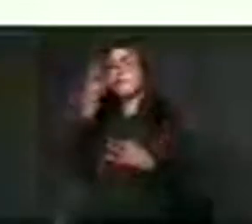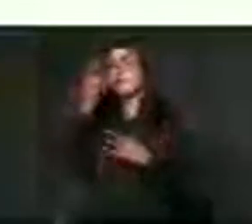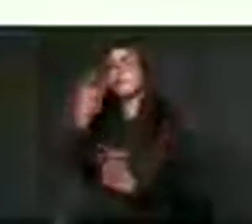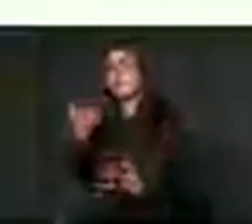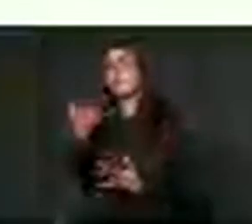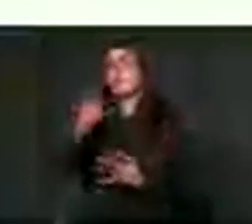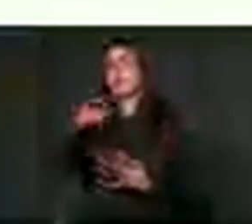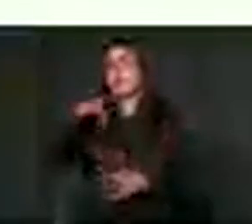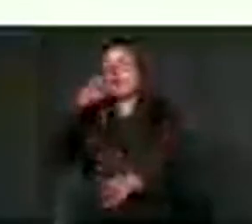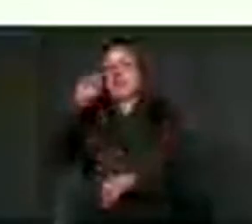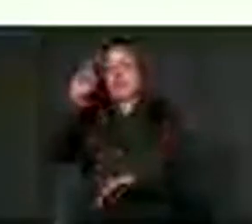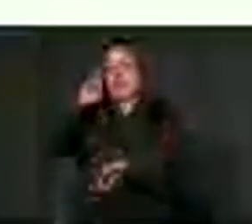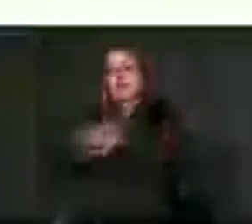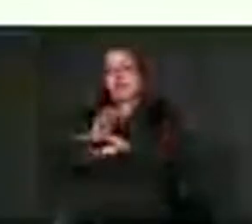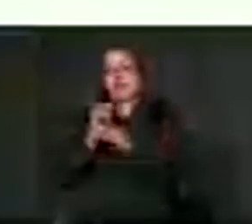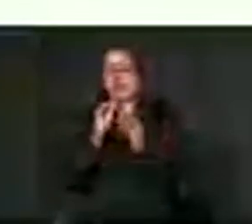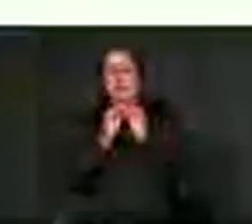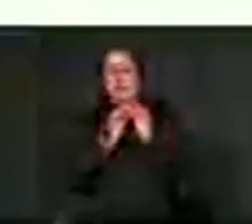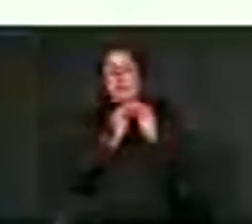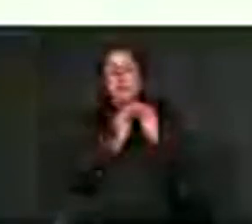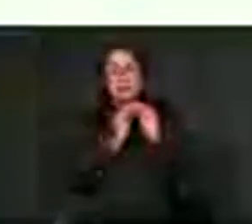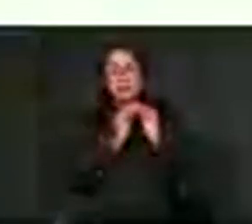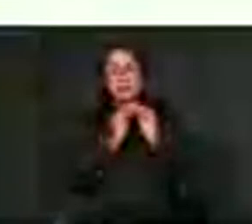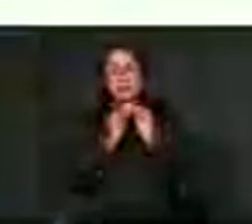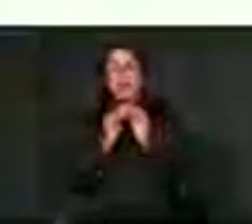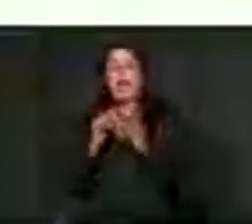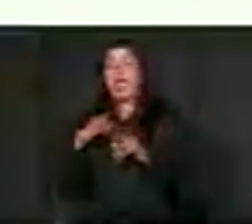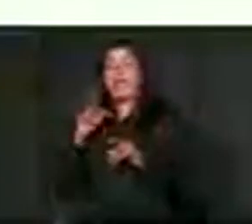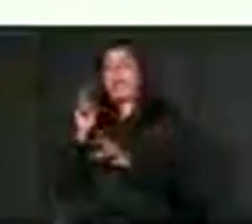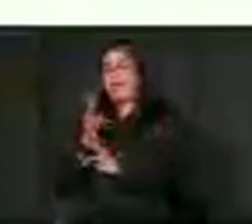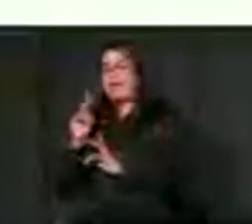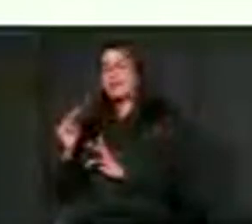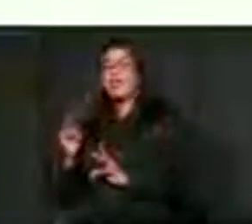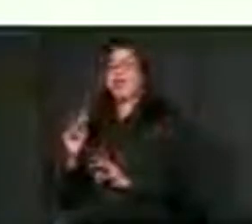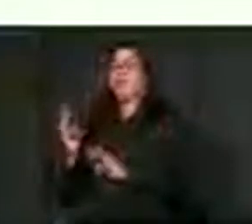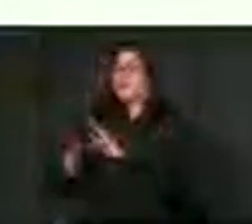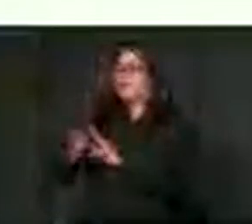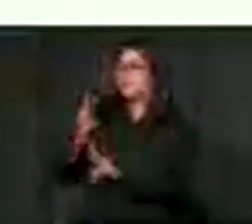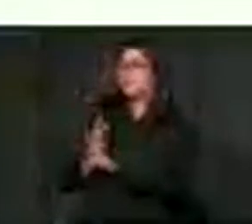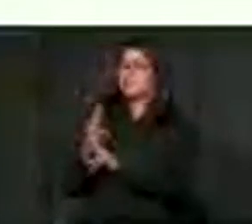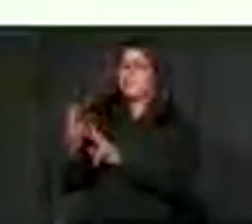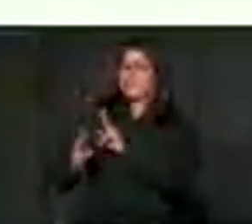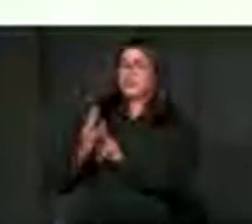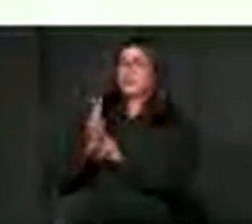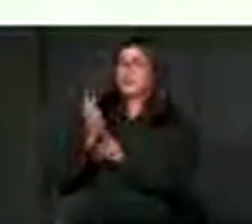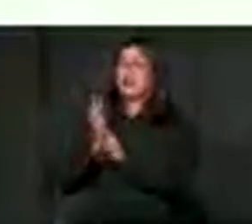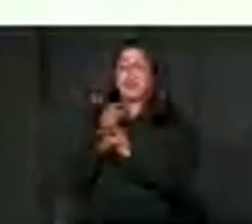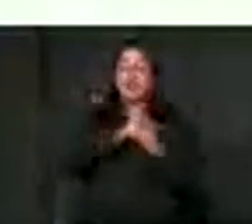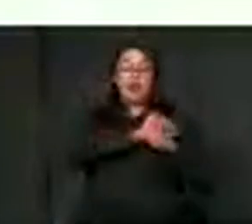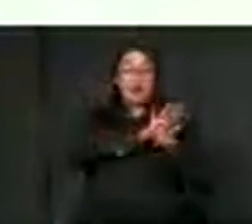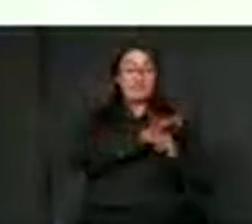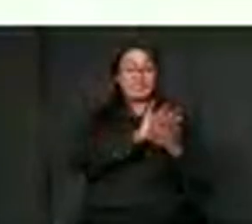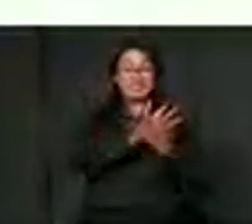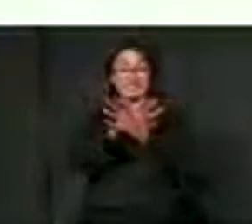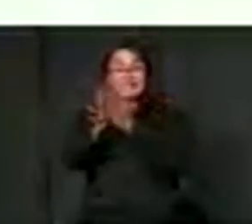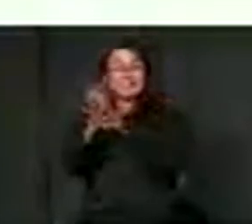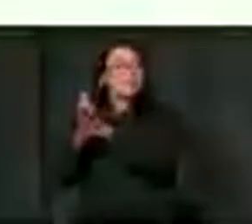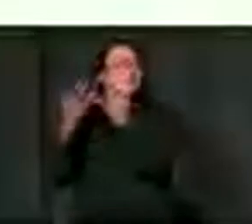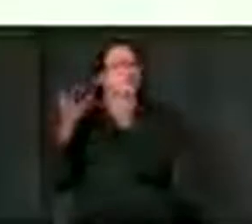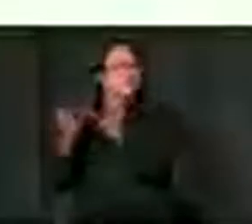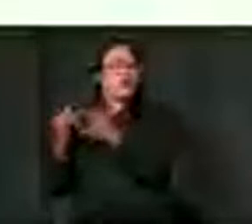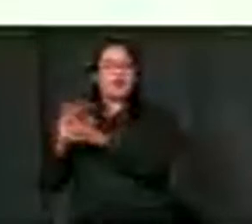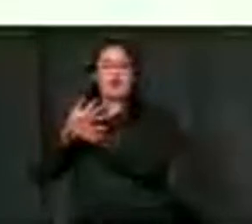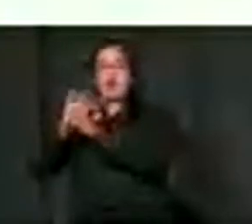recalibrate, and we have to continue to reposition our sector to withstand whatever pandemic or life-threatening